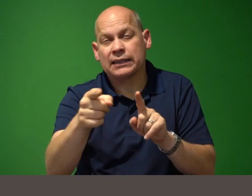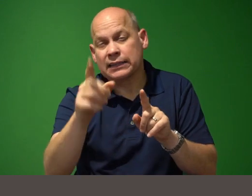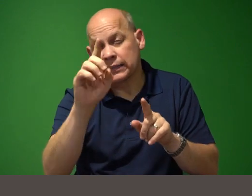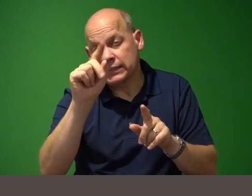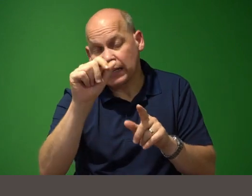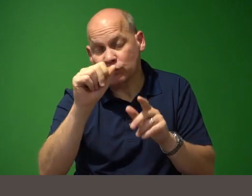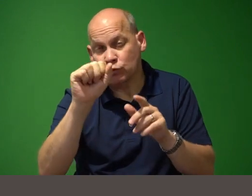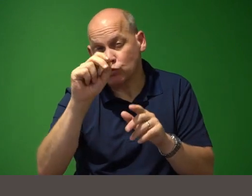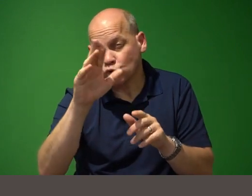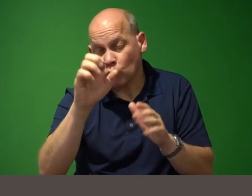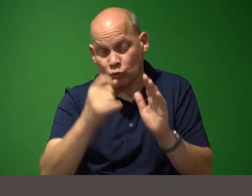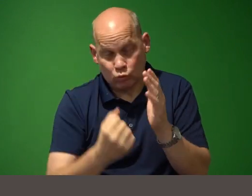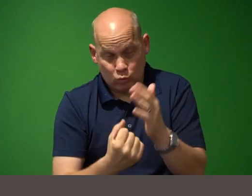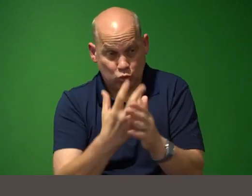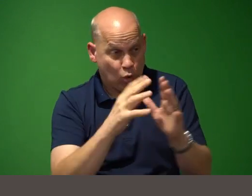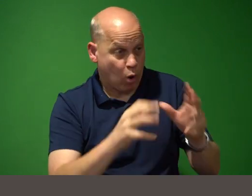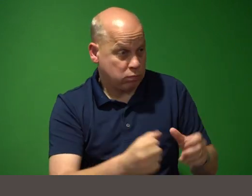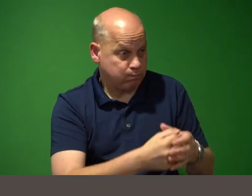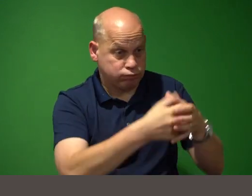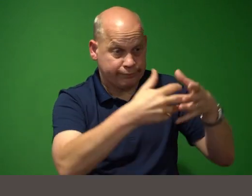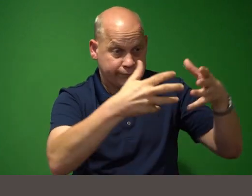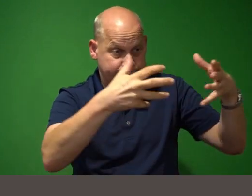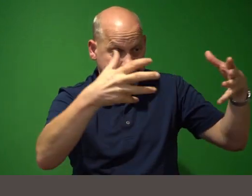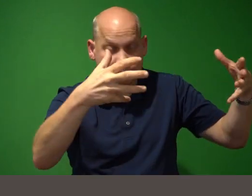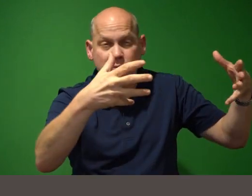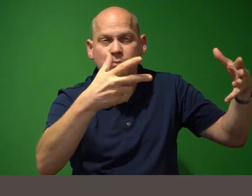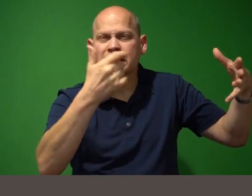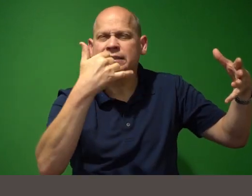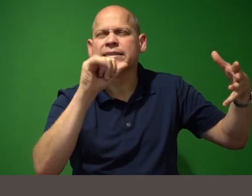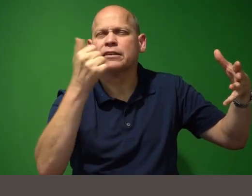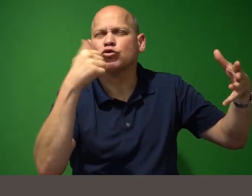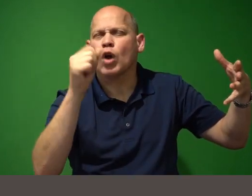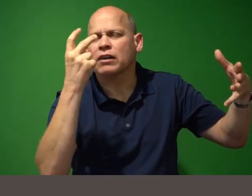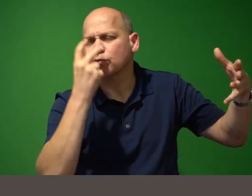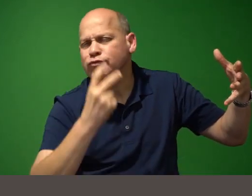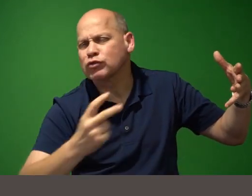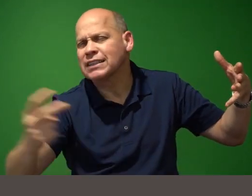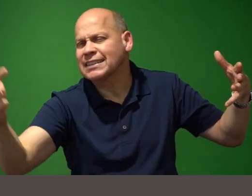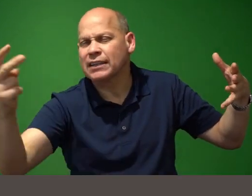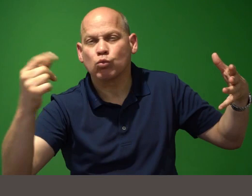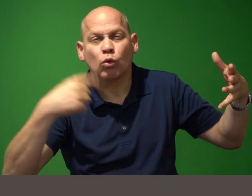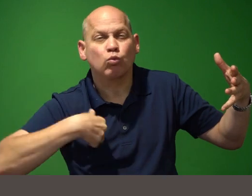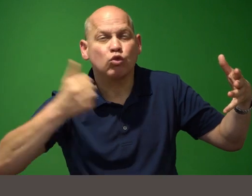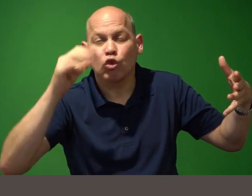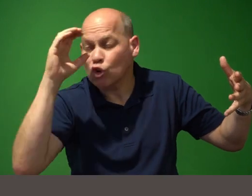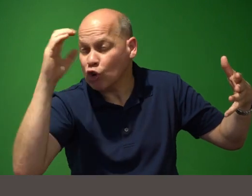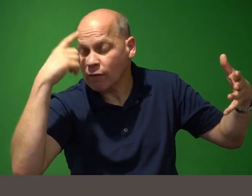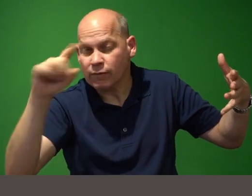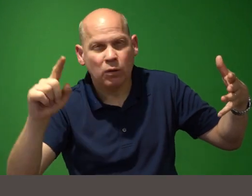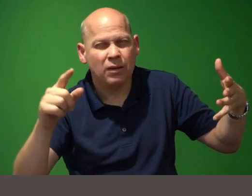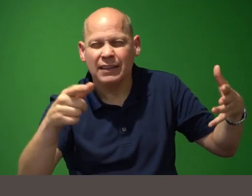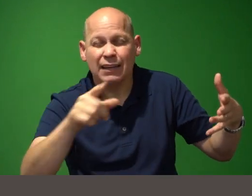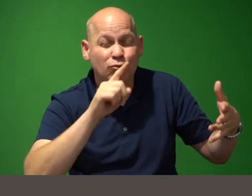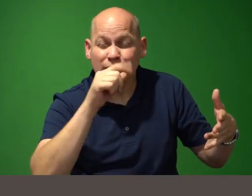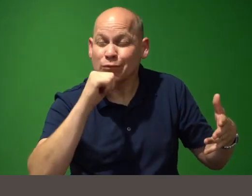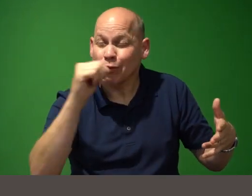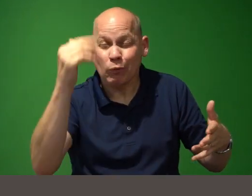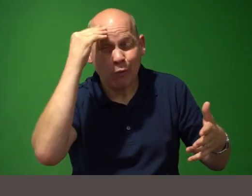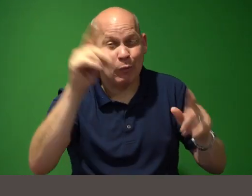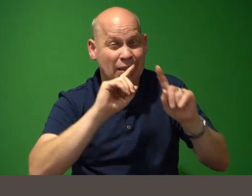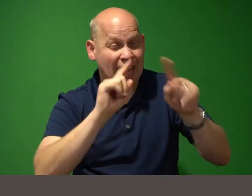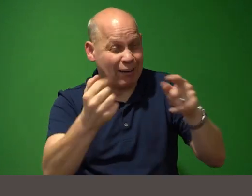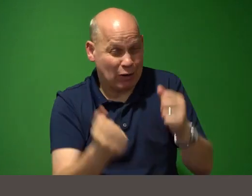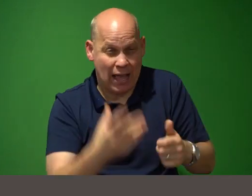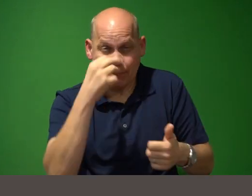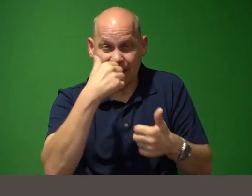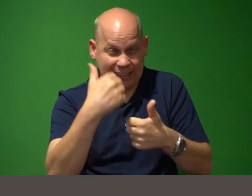to predict what we're trying to find there they don't actually know the answer of how many letters there are between the b and the a they